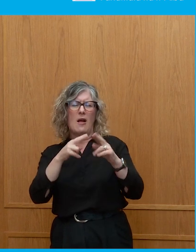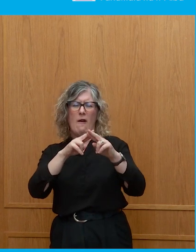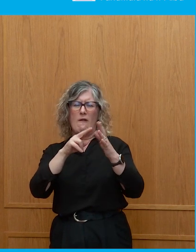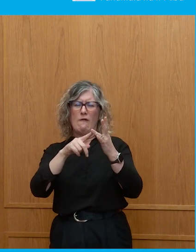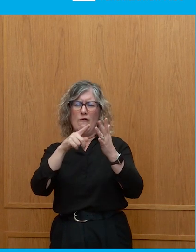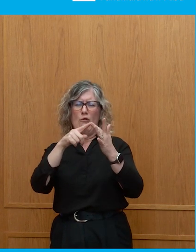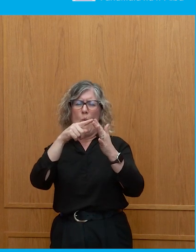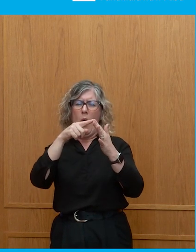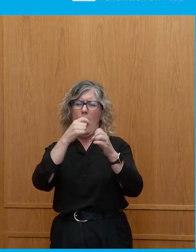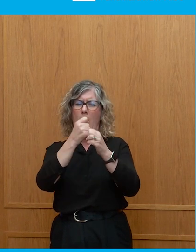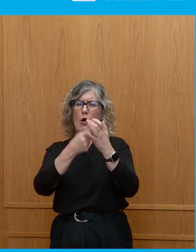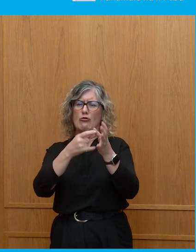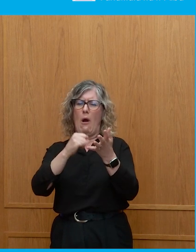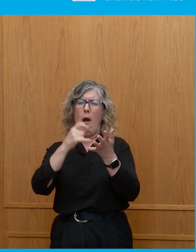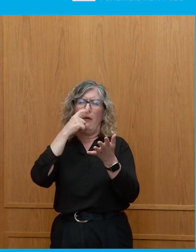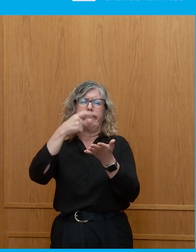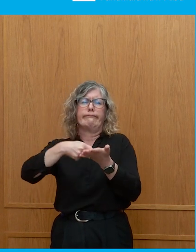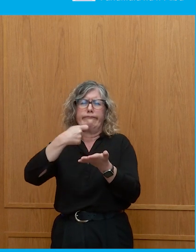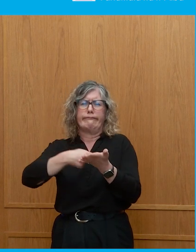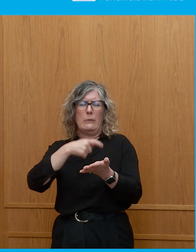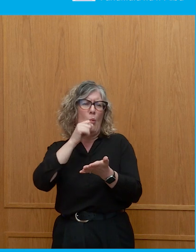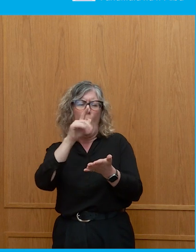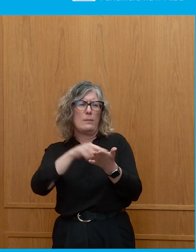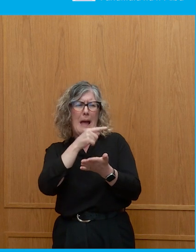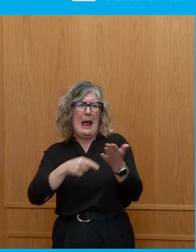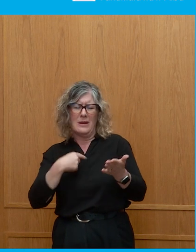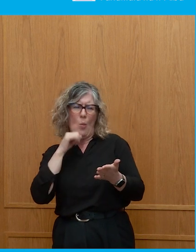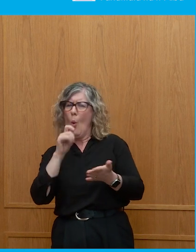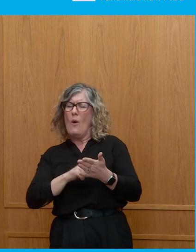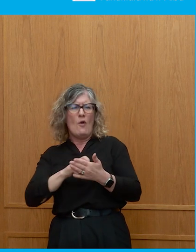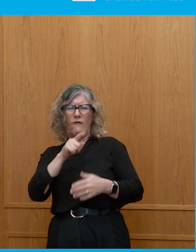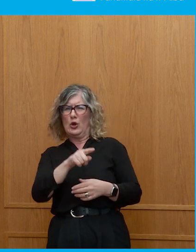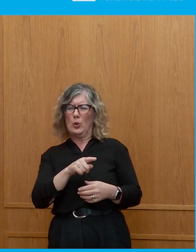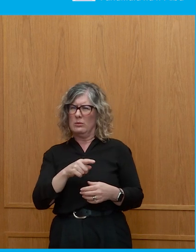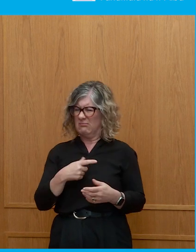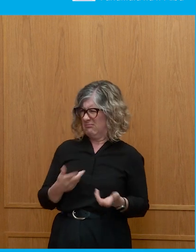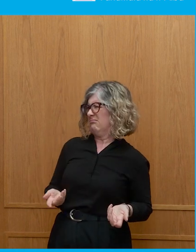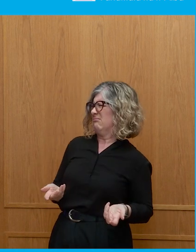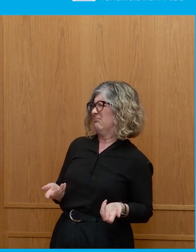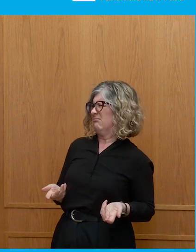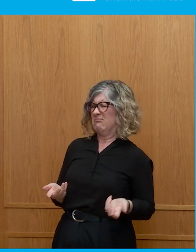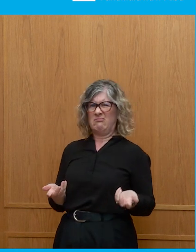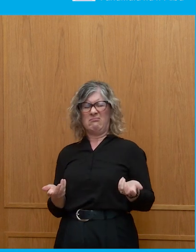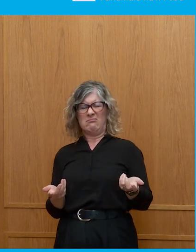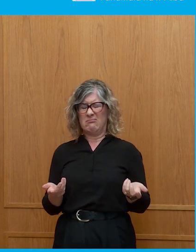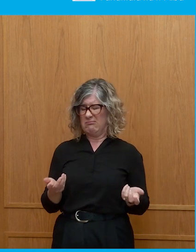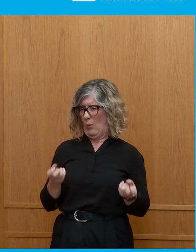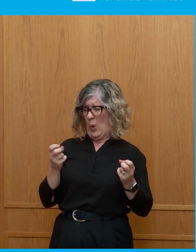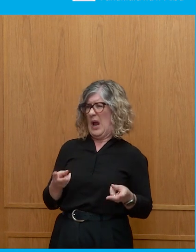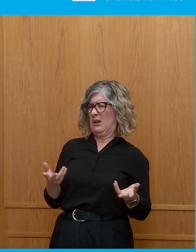And you know, you kind of, you feel I'm not really quite sure how I'm meant to deal with that as a kind of political statement. But